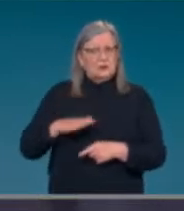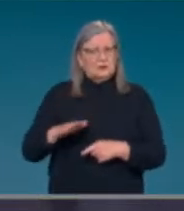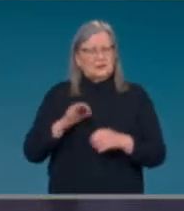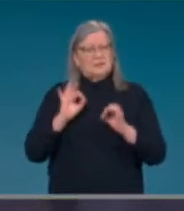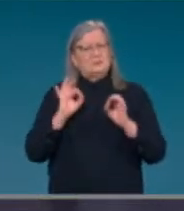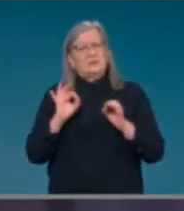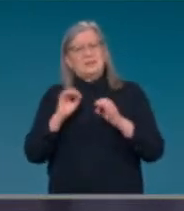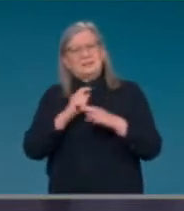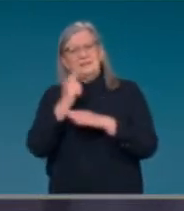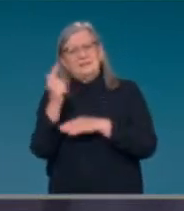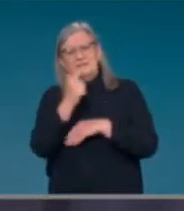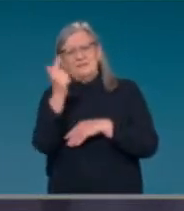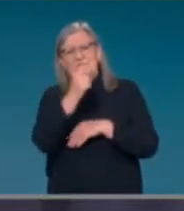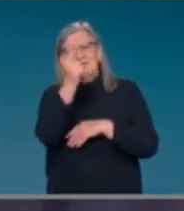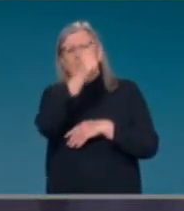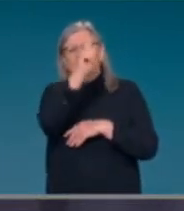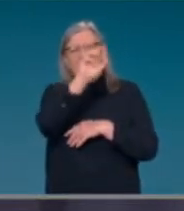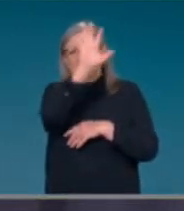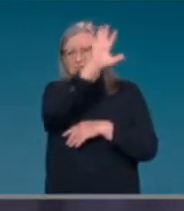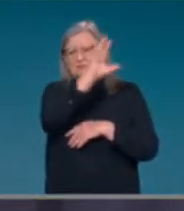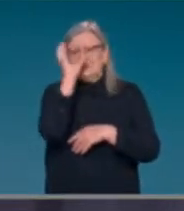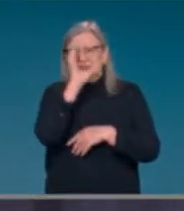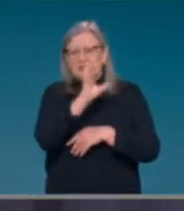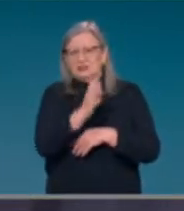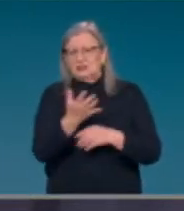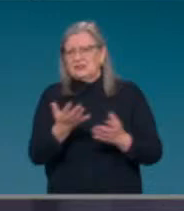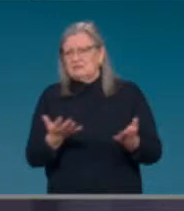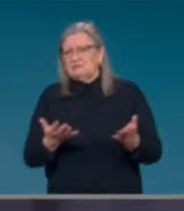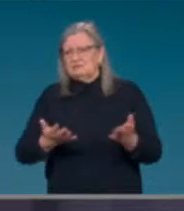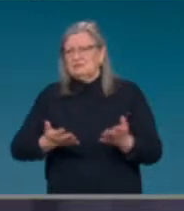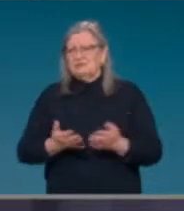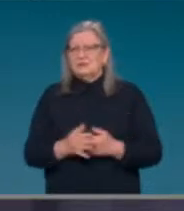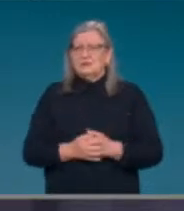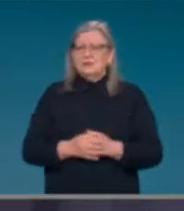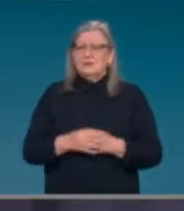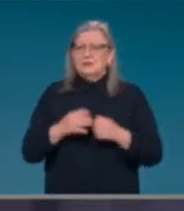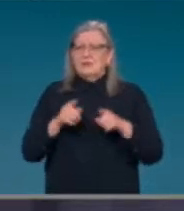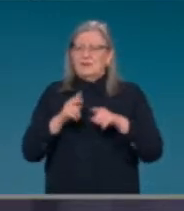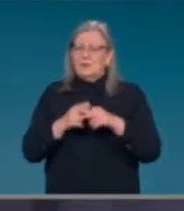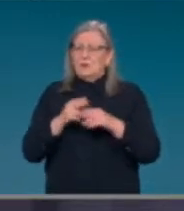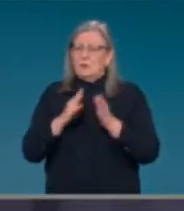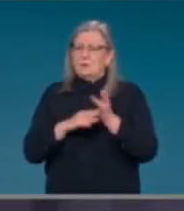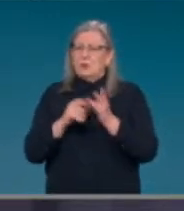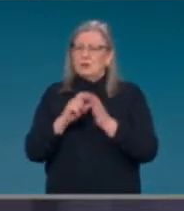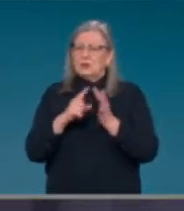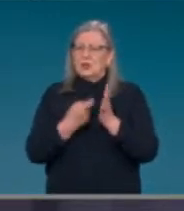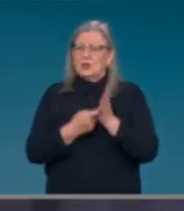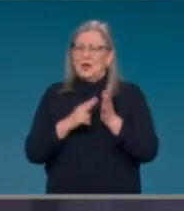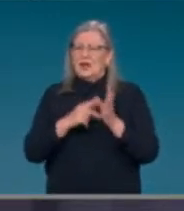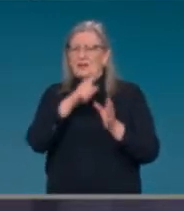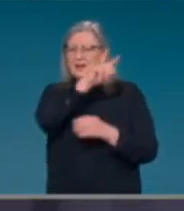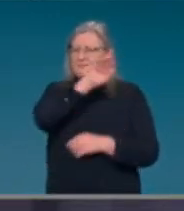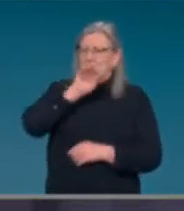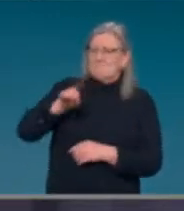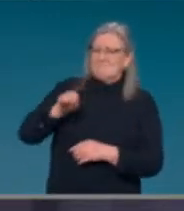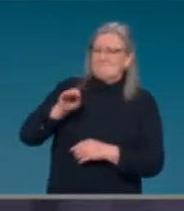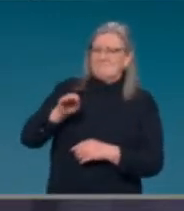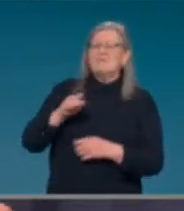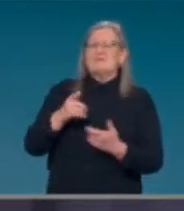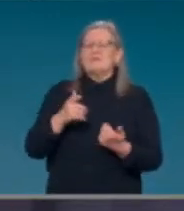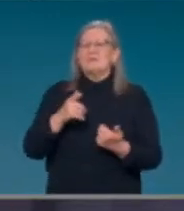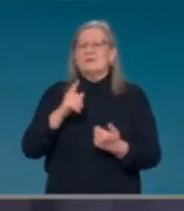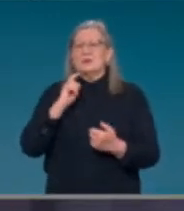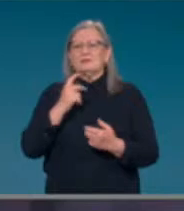interest in Moderna for GPs, but precisely because at this stage there hasn't been an